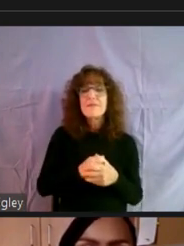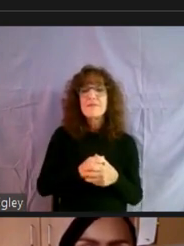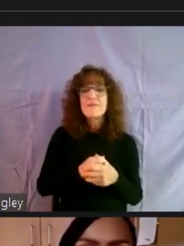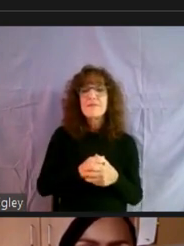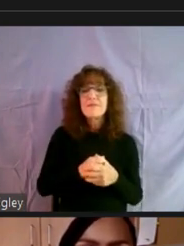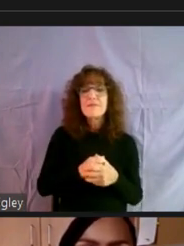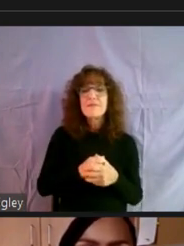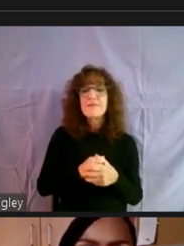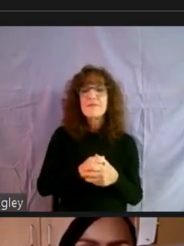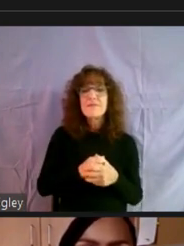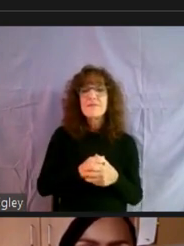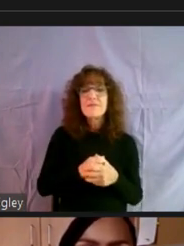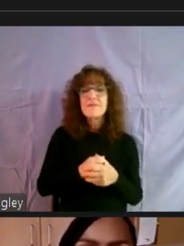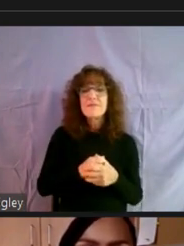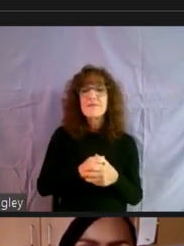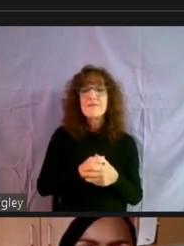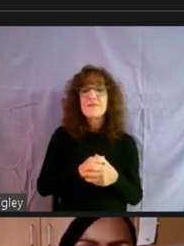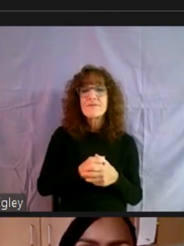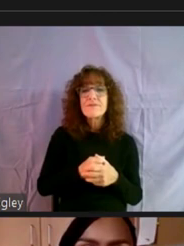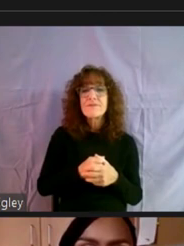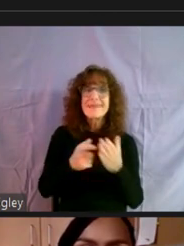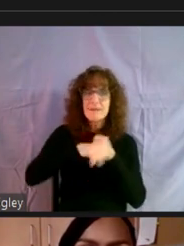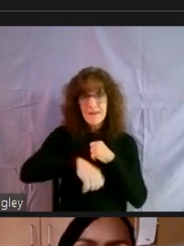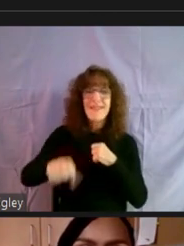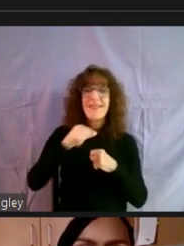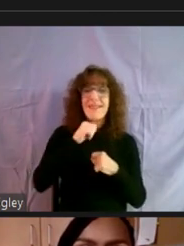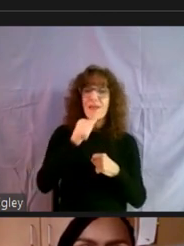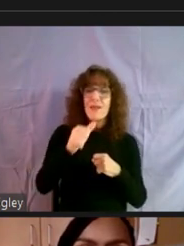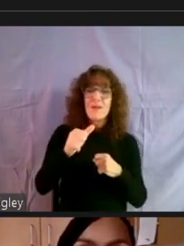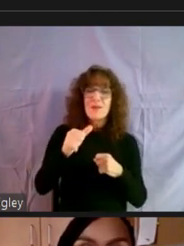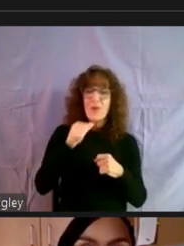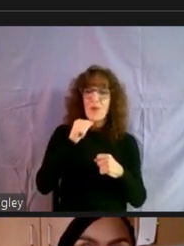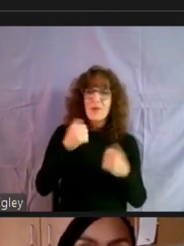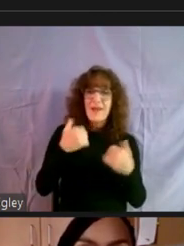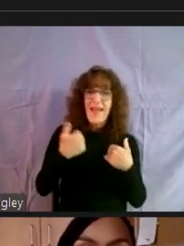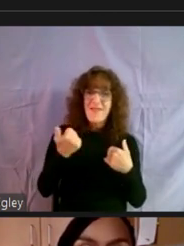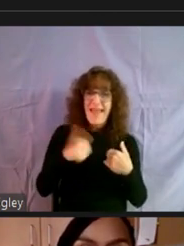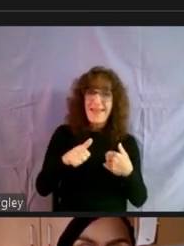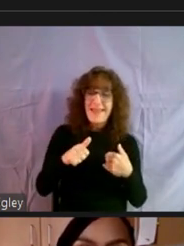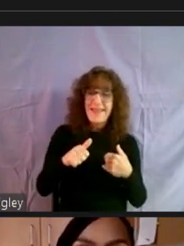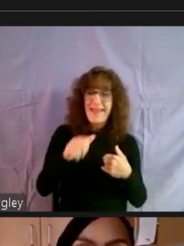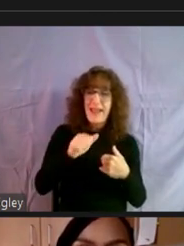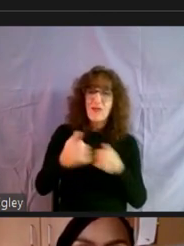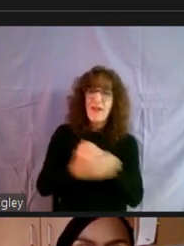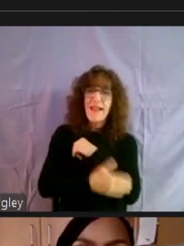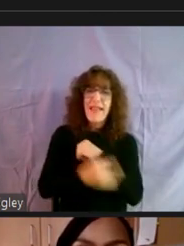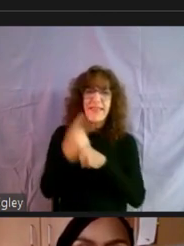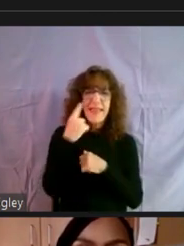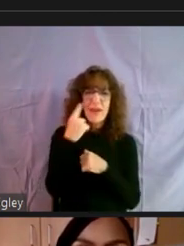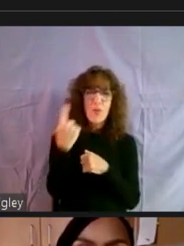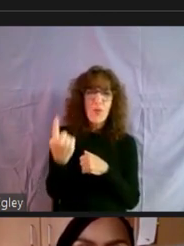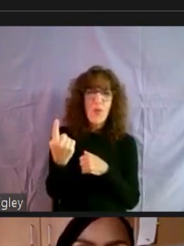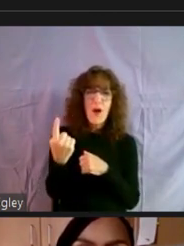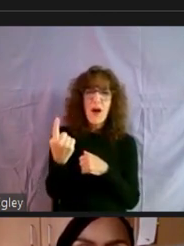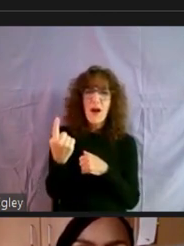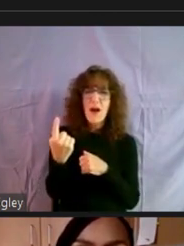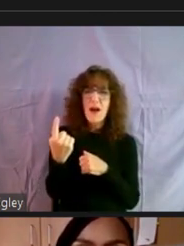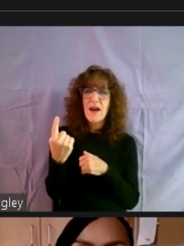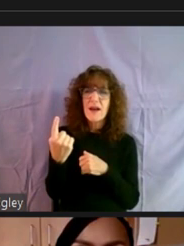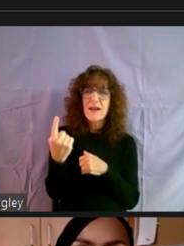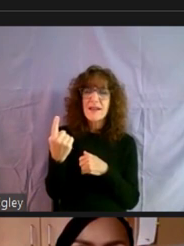takes quite a bit of time. And we haven't gotten many of them in the County. Um, I think, what is it? One and 18 and two and